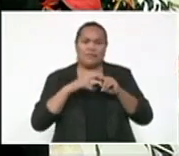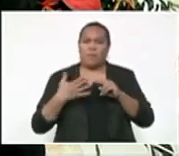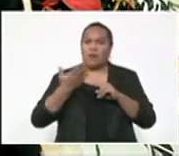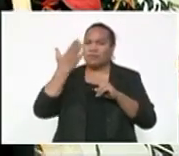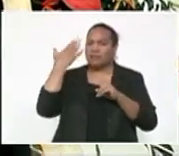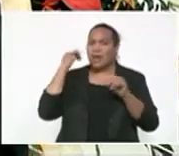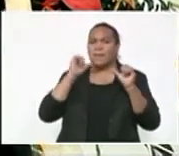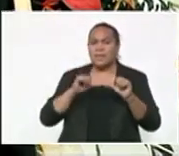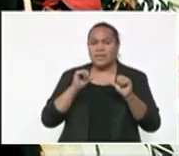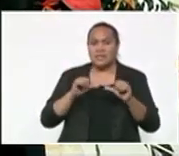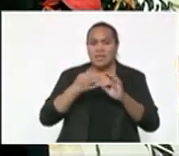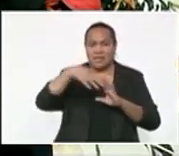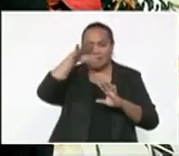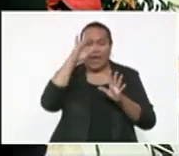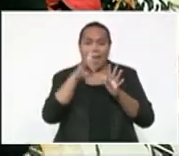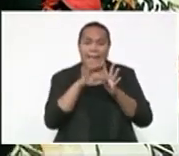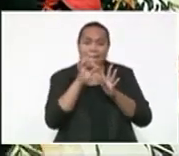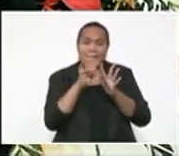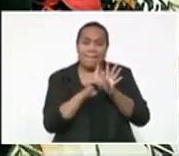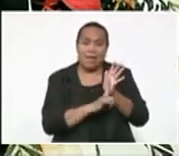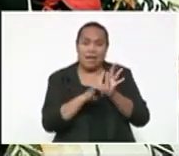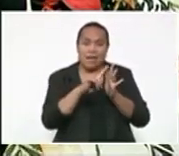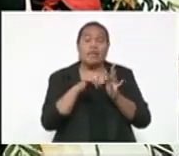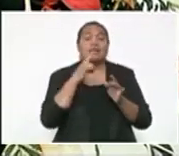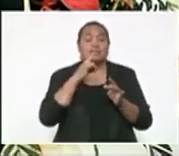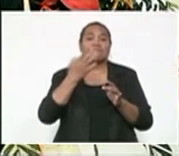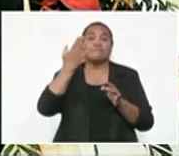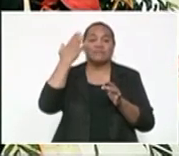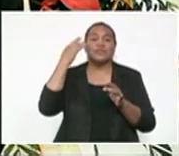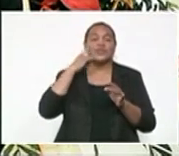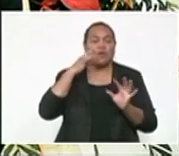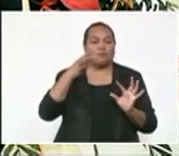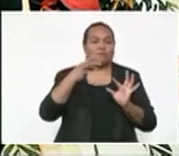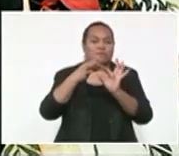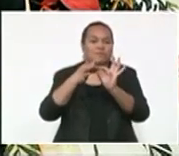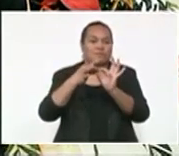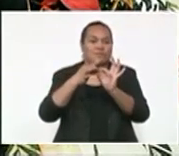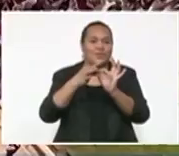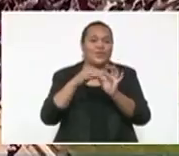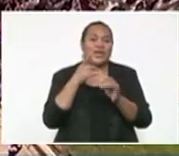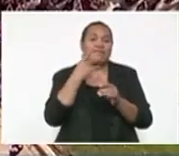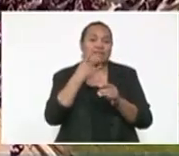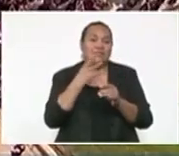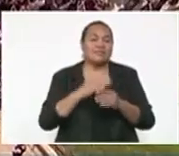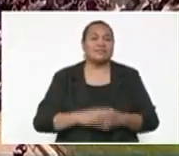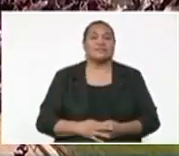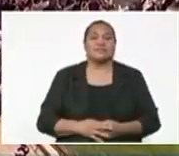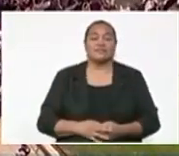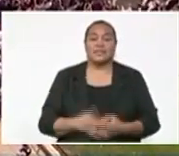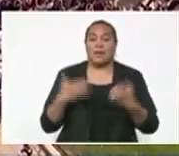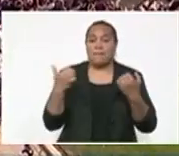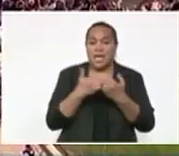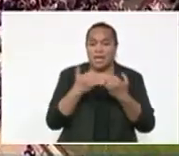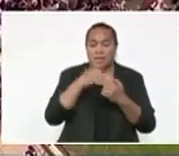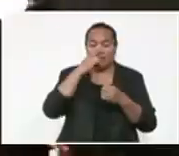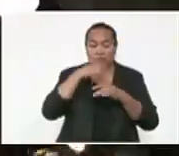Honorable Rata William McCutton Alitikau, who was the Honourable A.D. Kemp, to Her Majesty during this visit. For many Fijians,